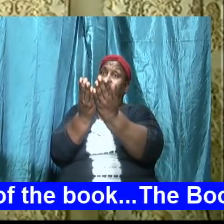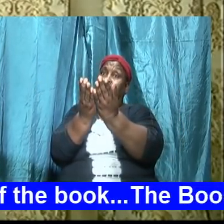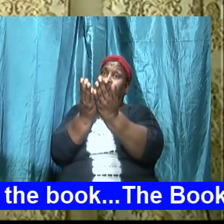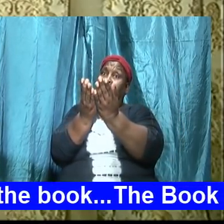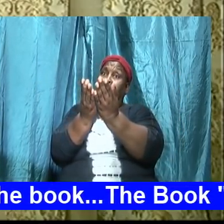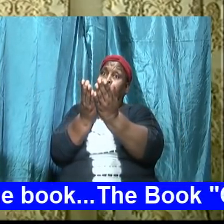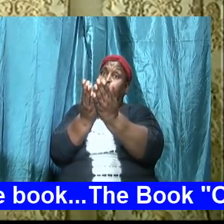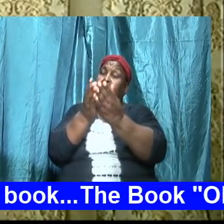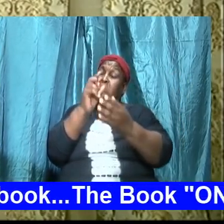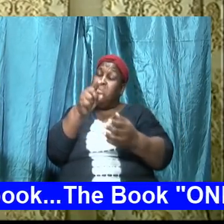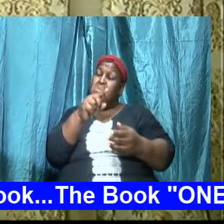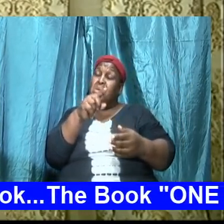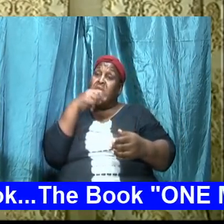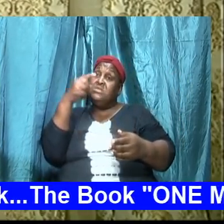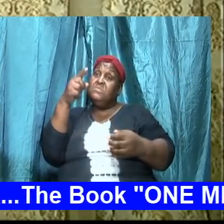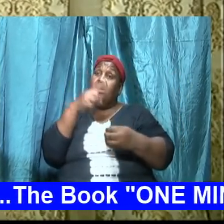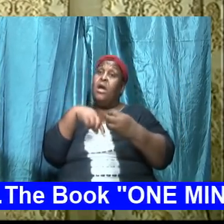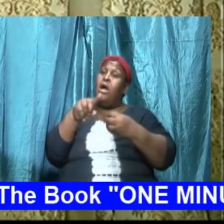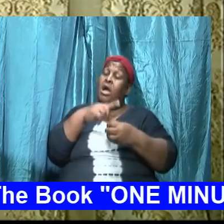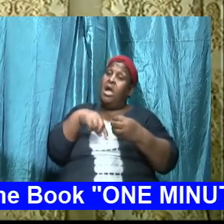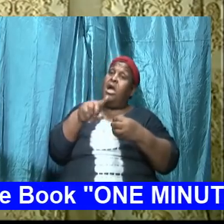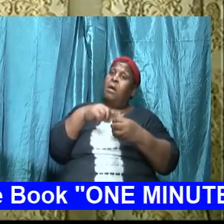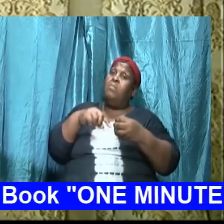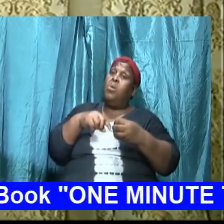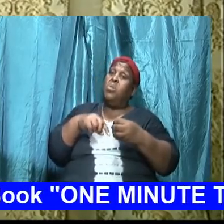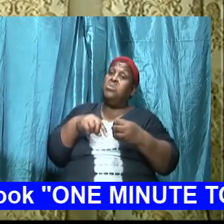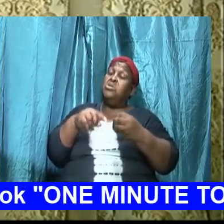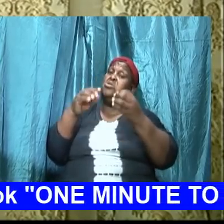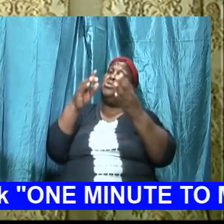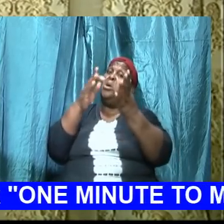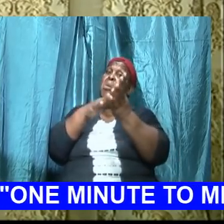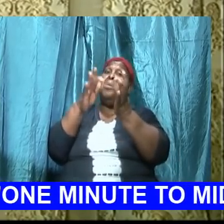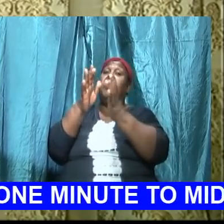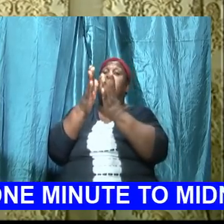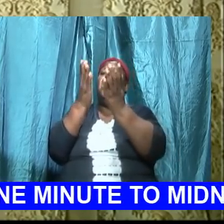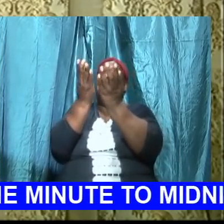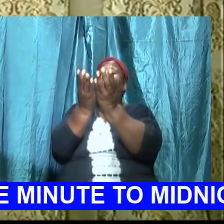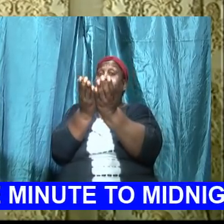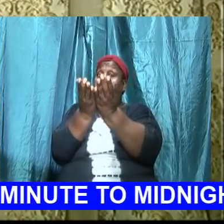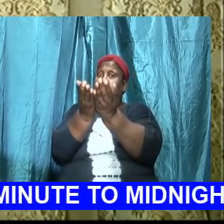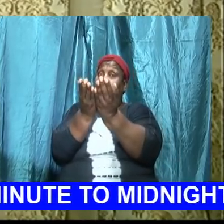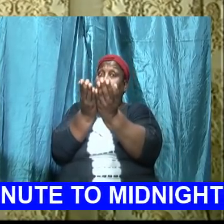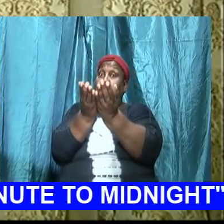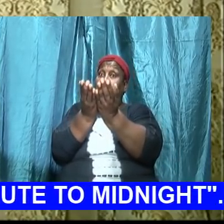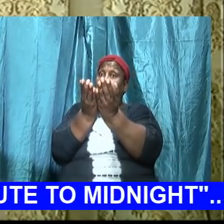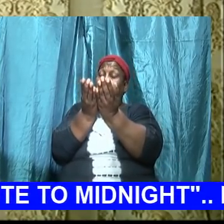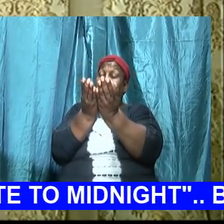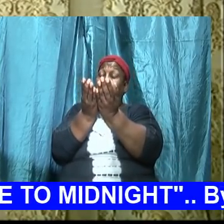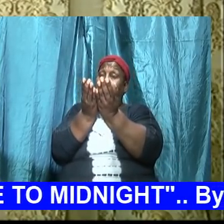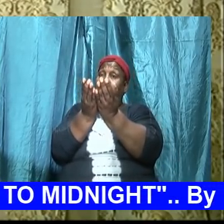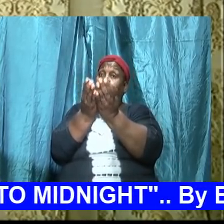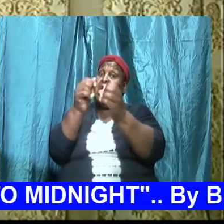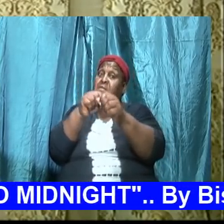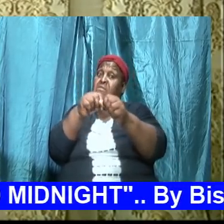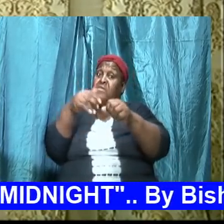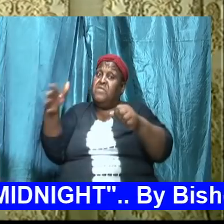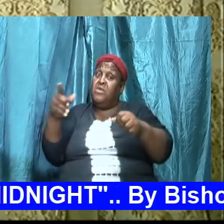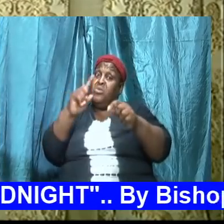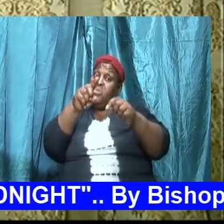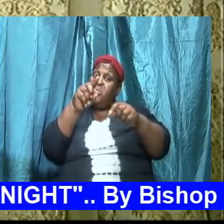matters economically you can talk about macroeconomics and microeconomics and you become